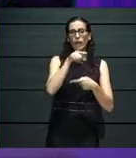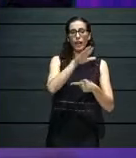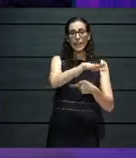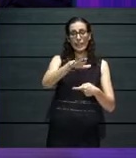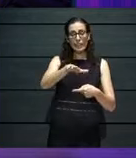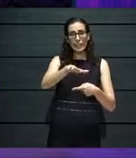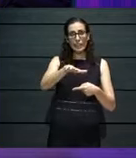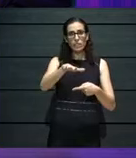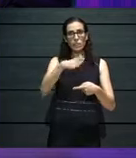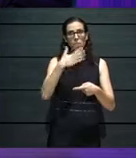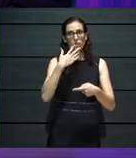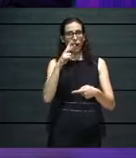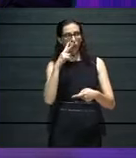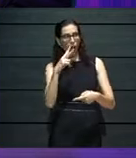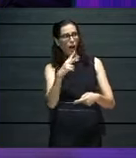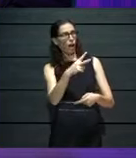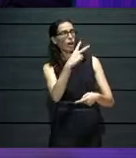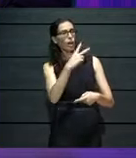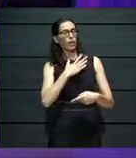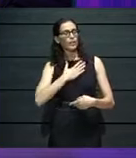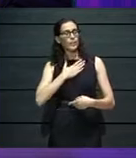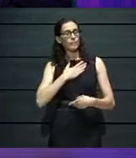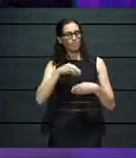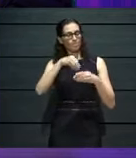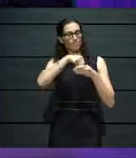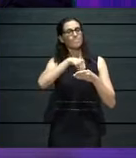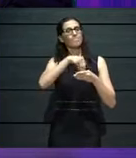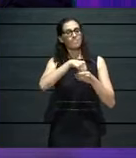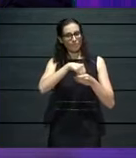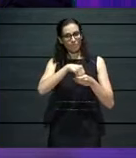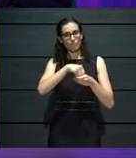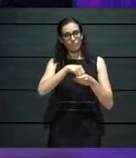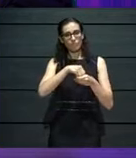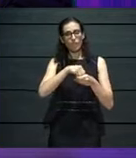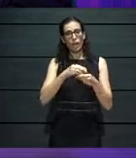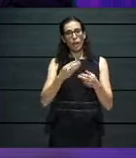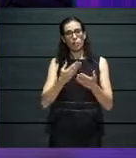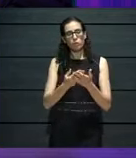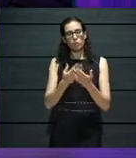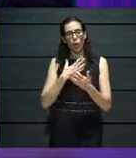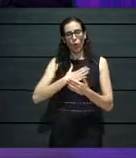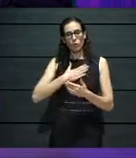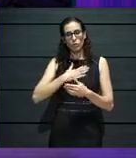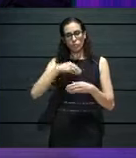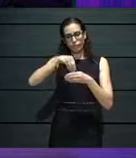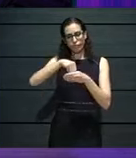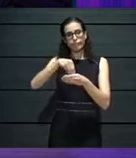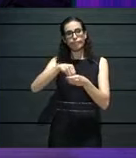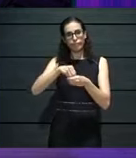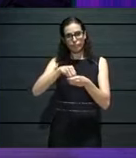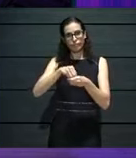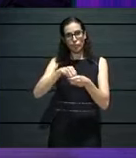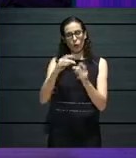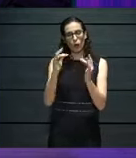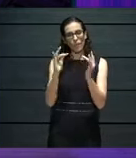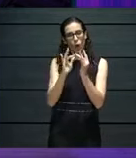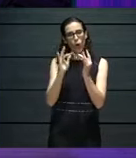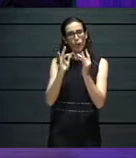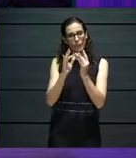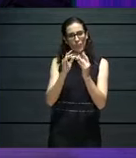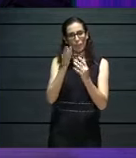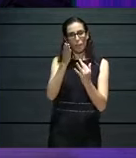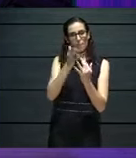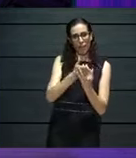finds themselves within it, creating a communion between audience, artist, and the